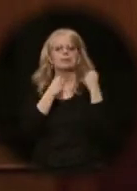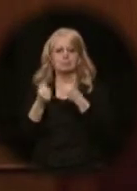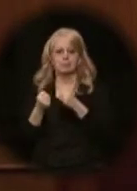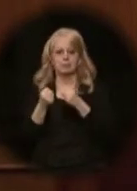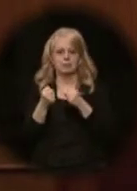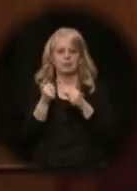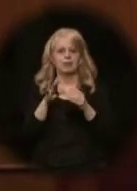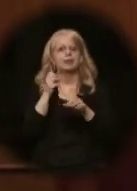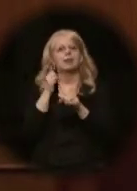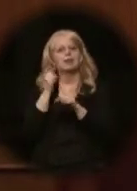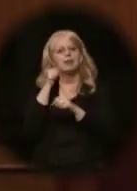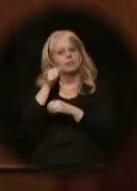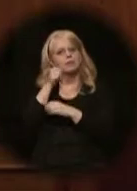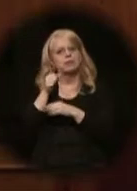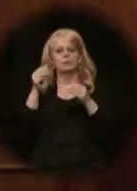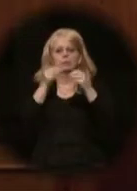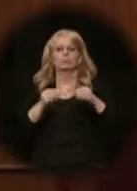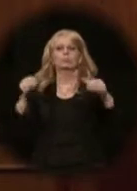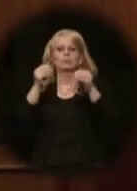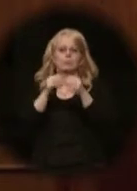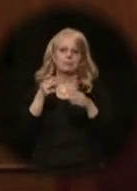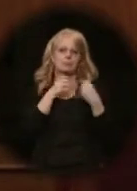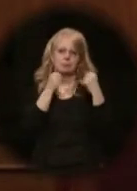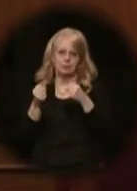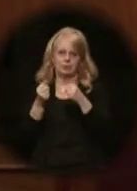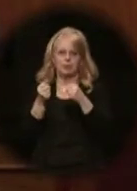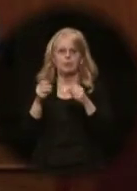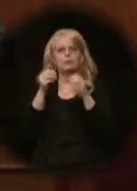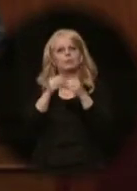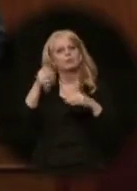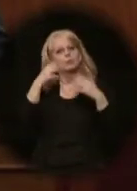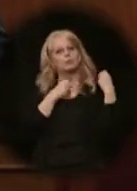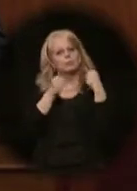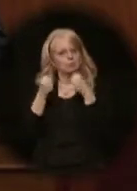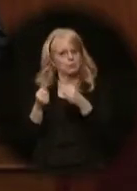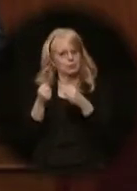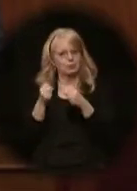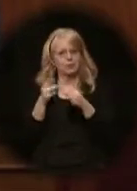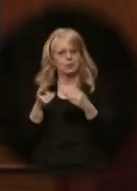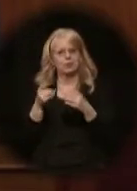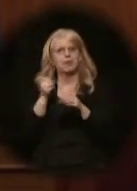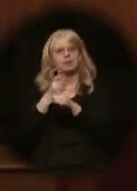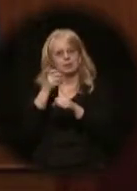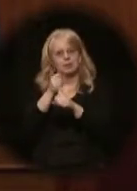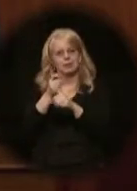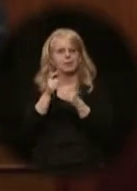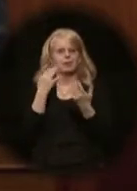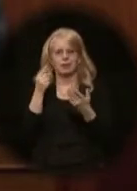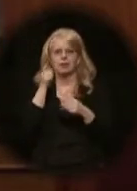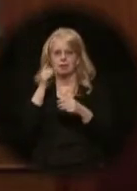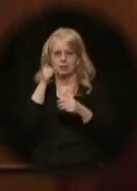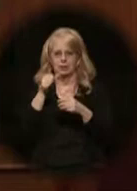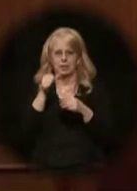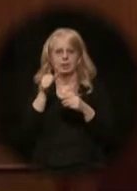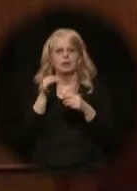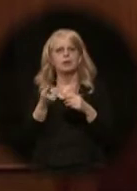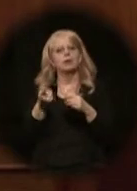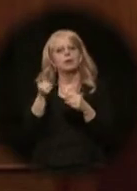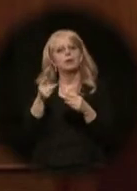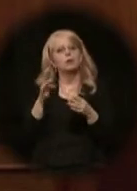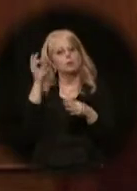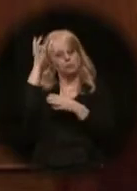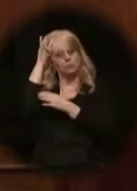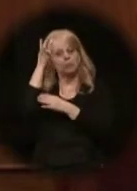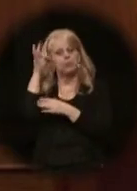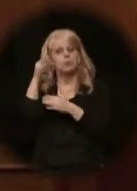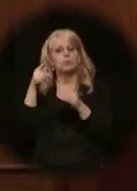Every day it grows stronger, and it's getting stronger by the day. We tackled important policies last year,